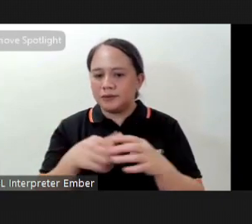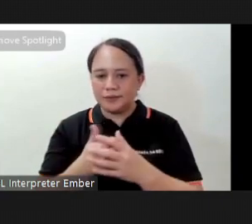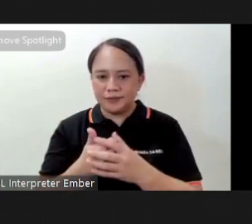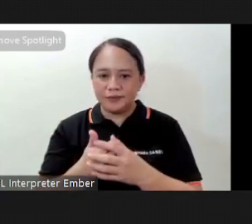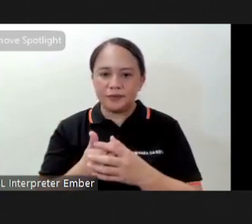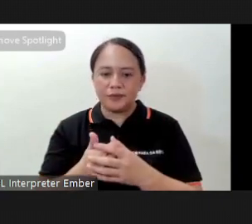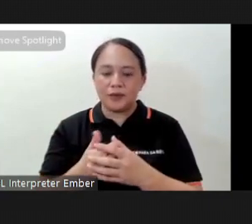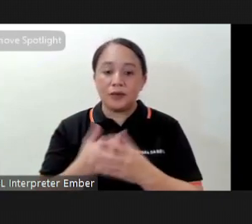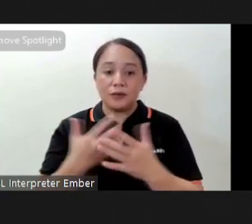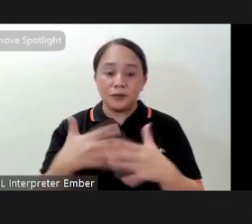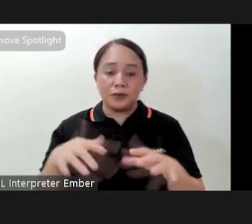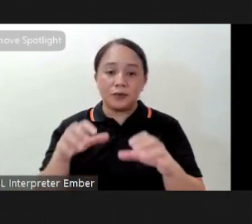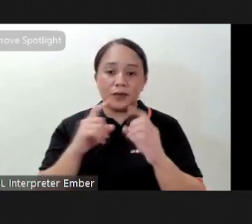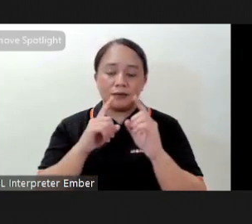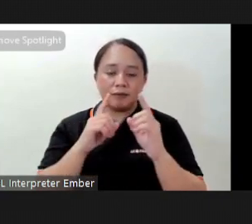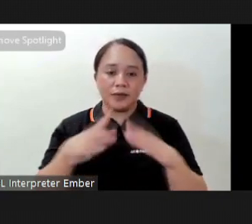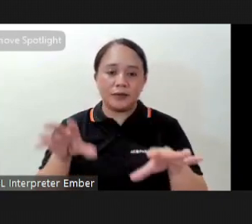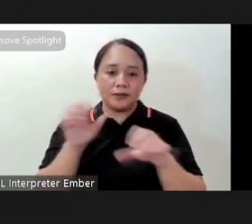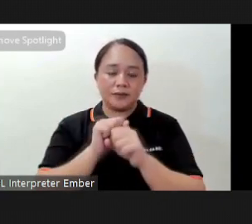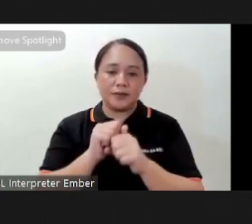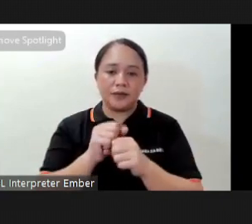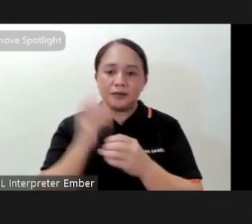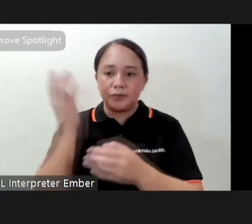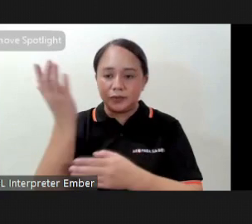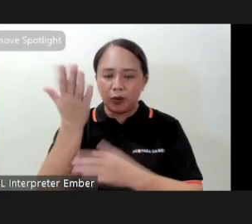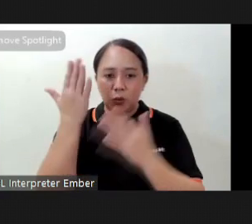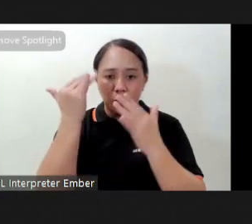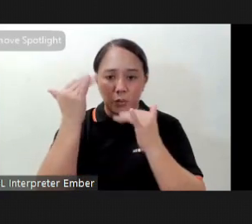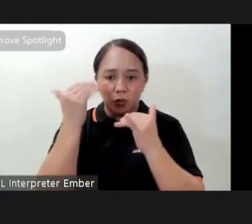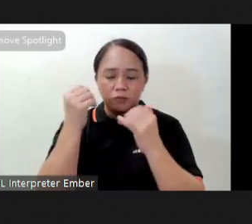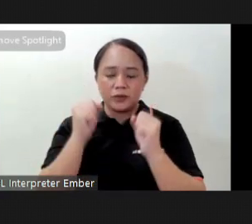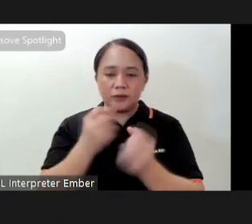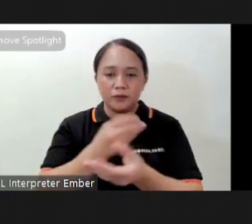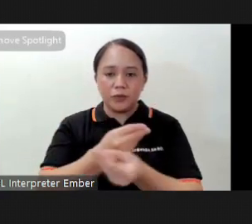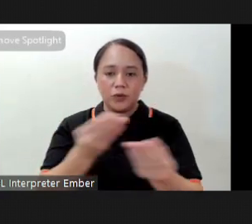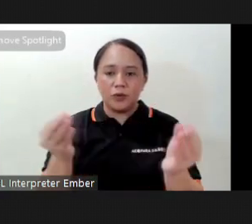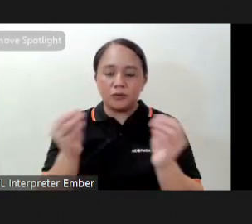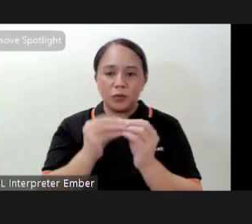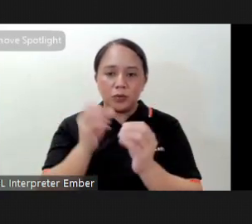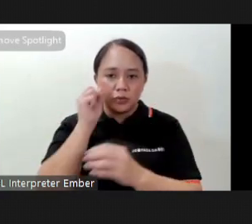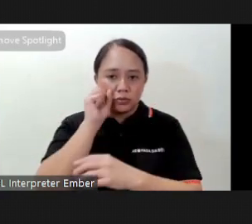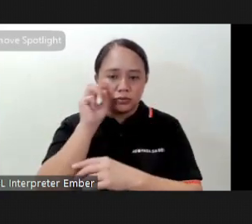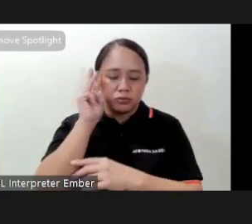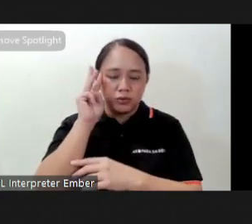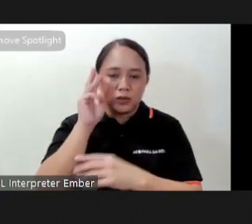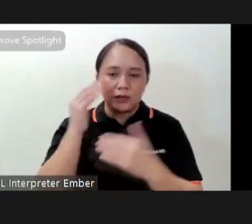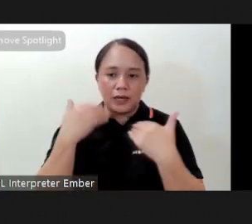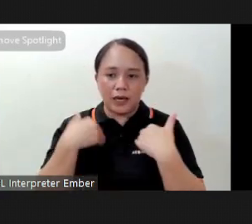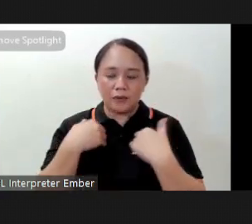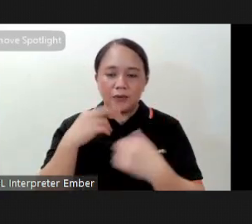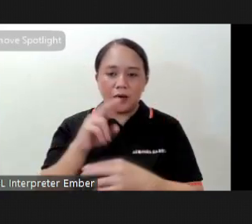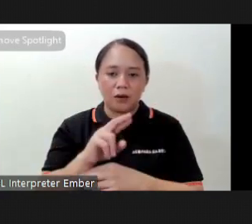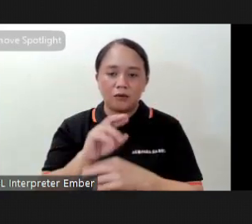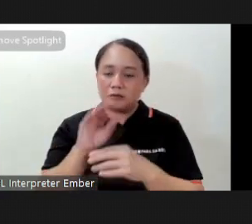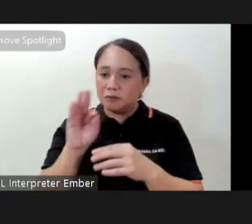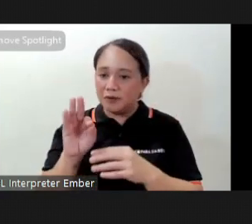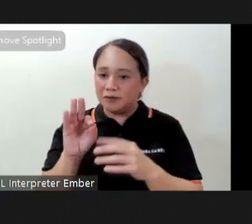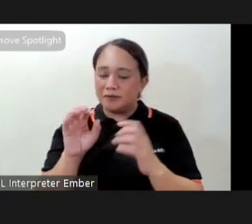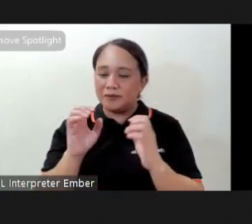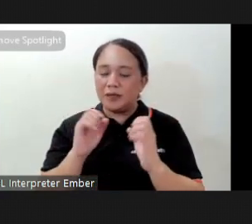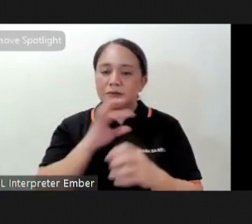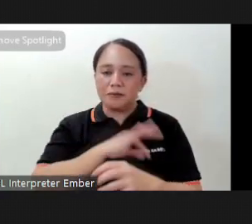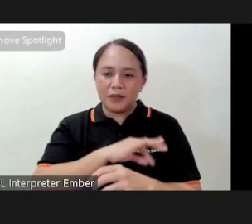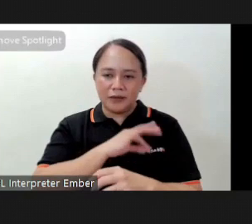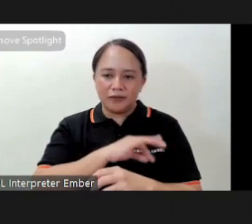so that ends my presentation and I really hope that I was able to provide more awareness of the existence of growflow and the many benefits